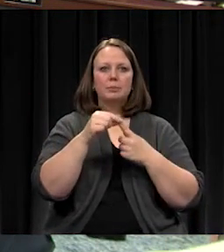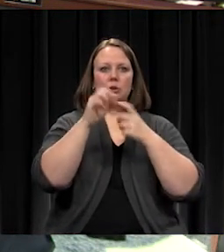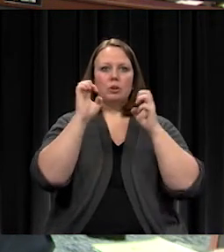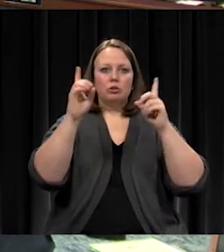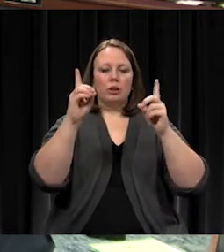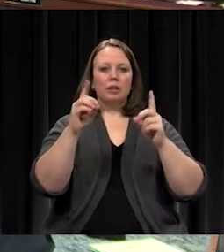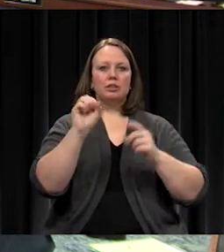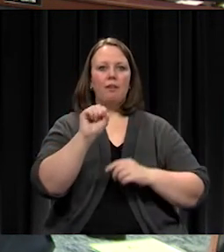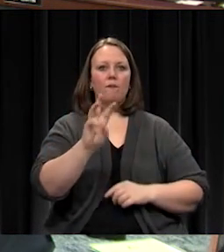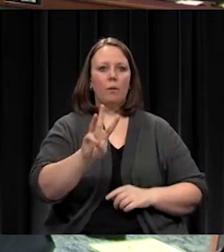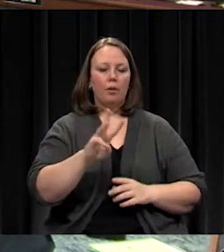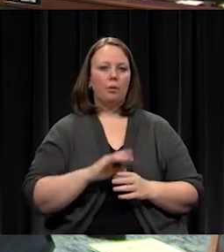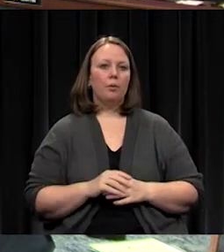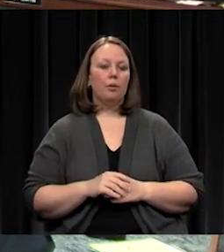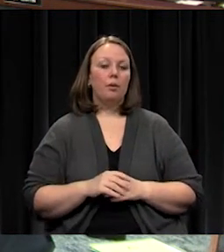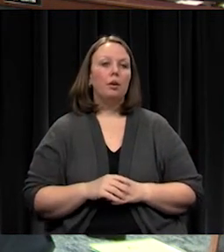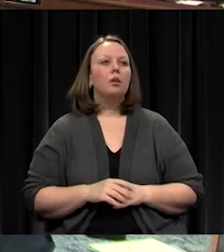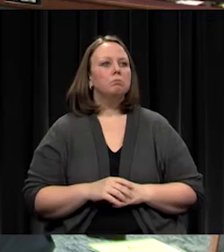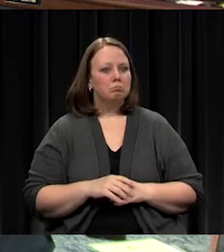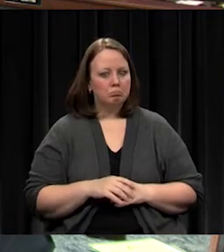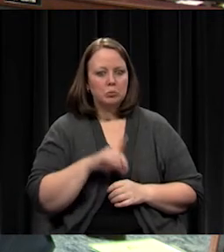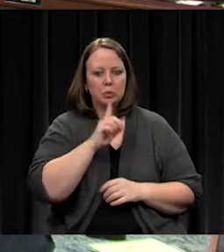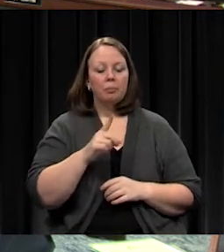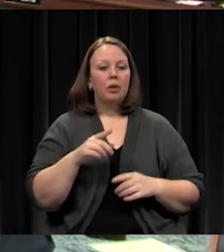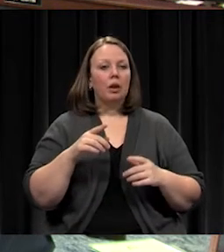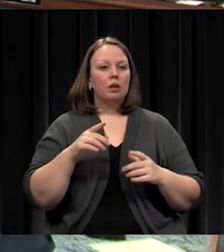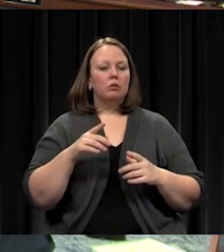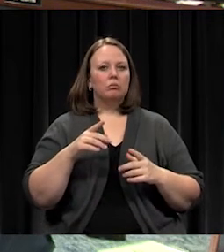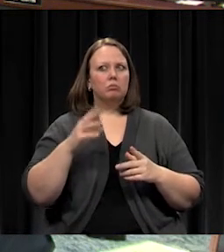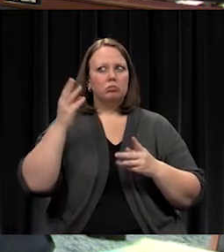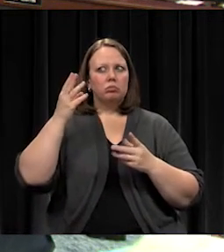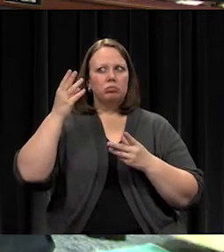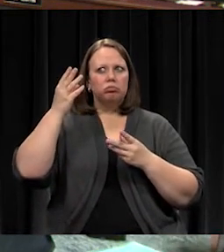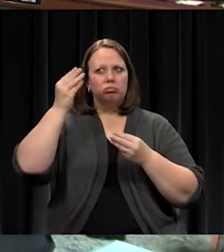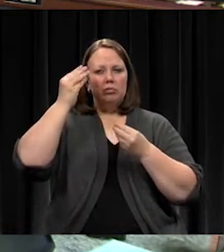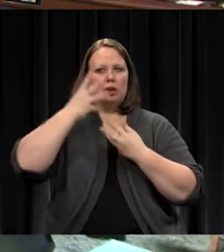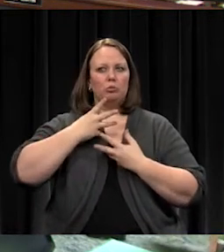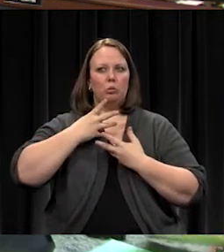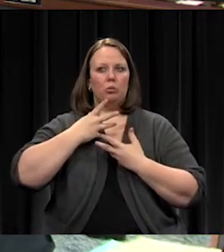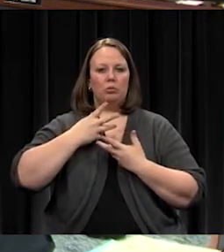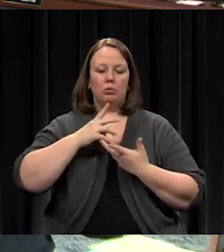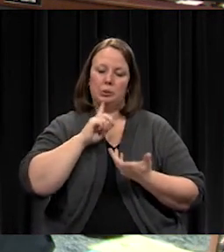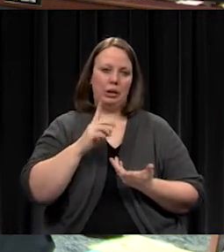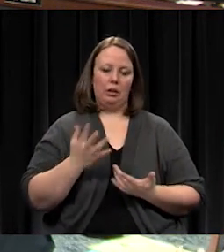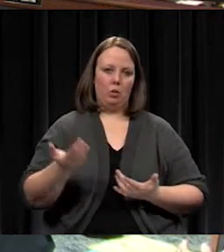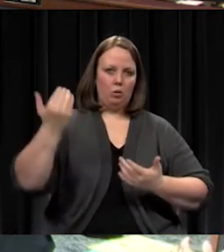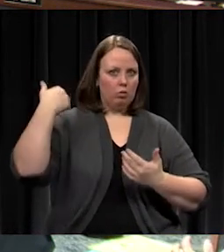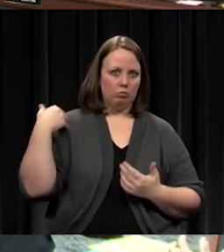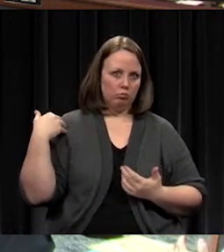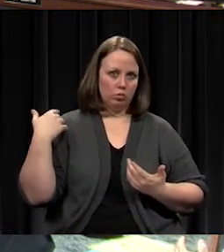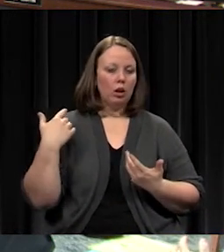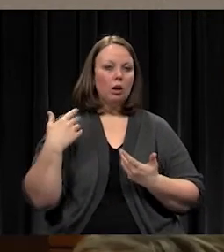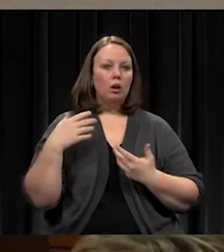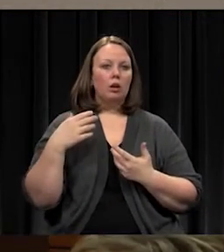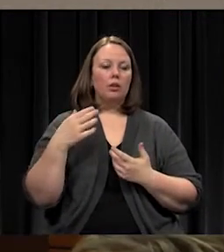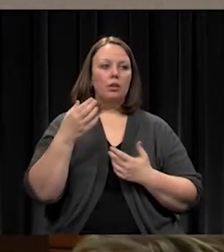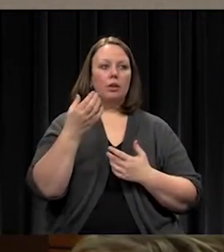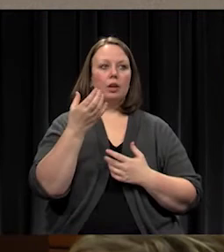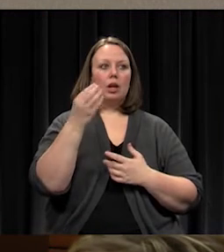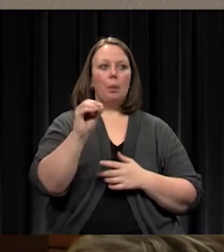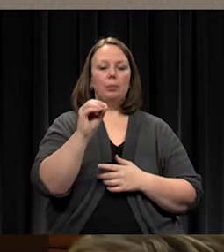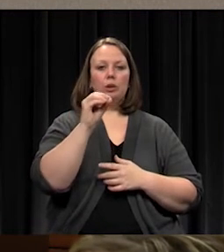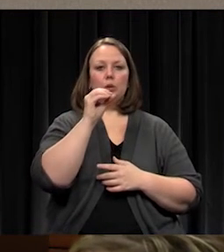Sure. We were notified, oh, it's been quite some time ago now, that the company that